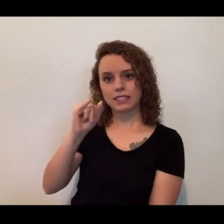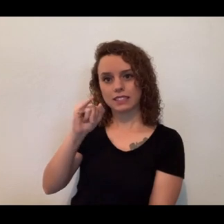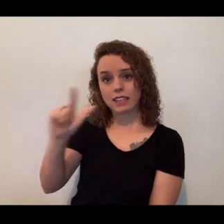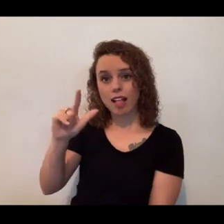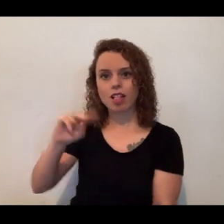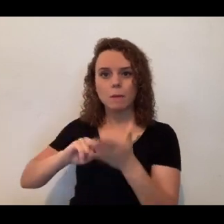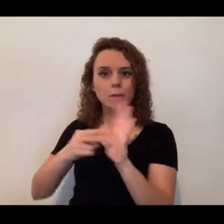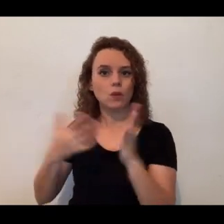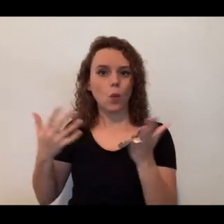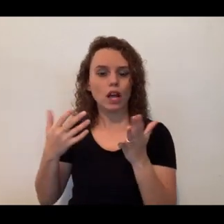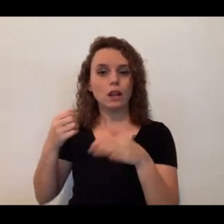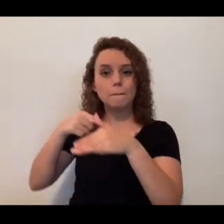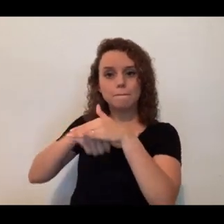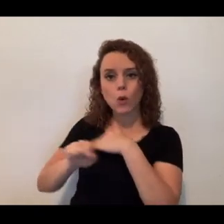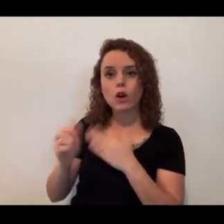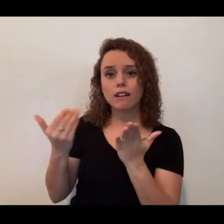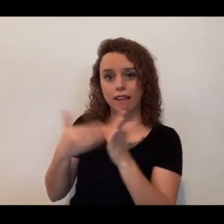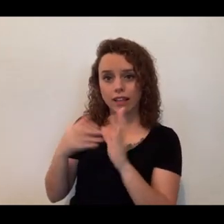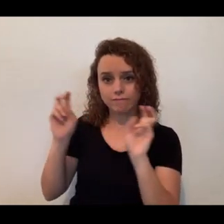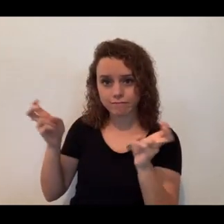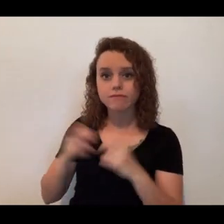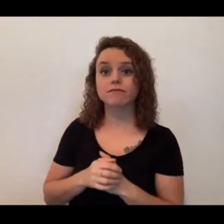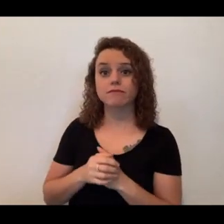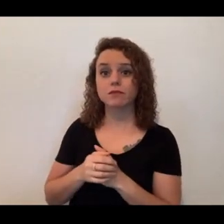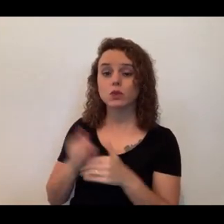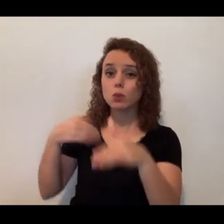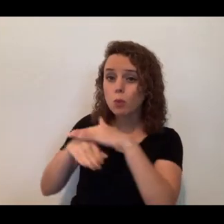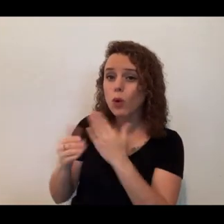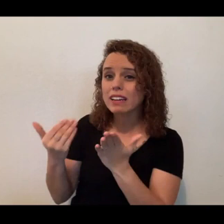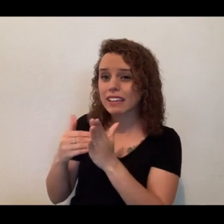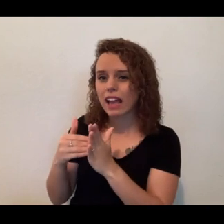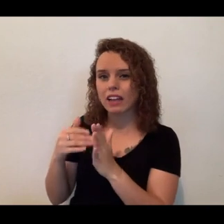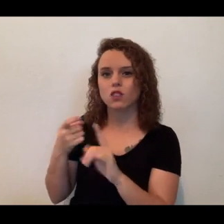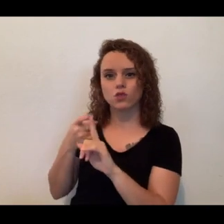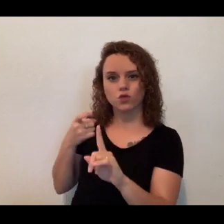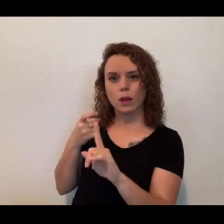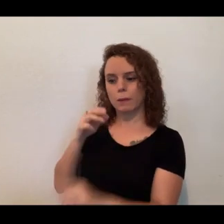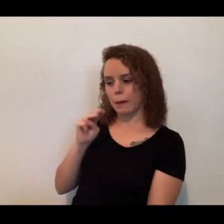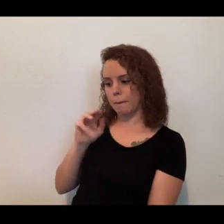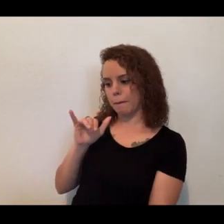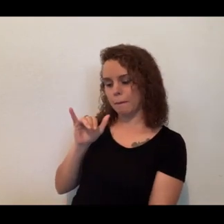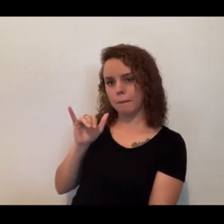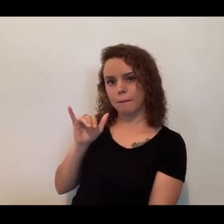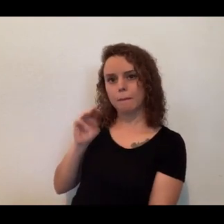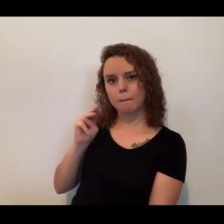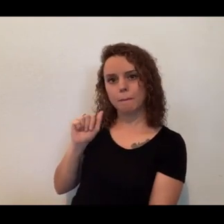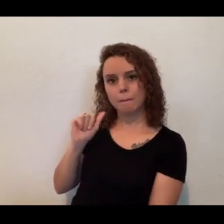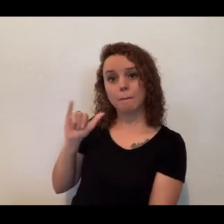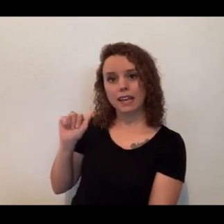got that mouse. Great job. So to be born again is Mayan. That's what CL means. And